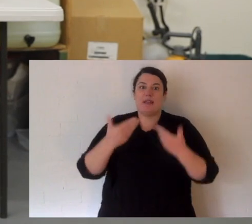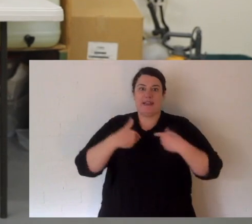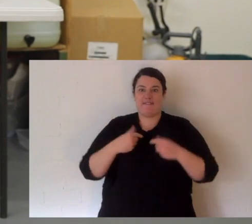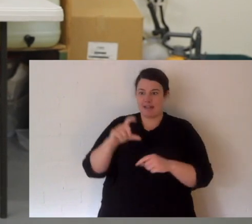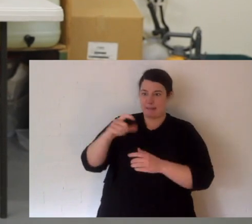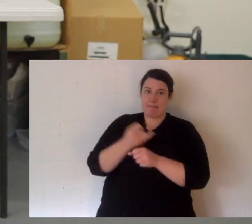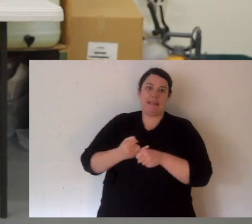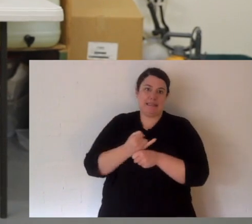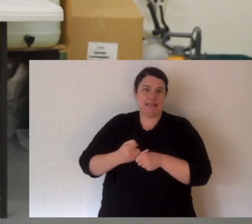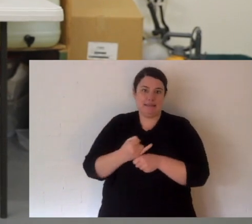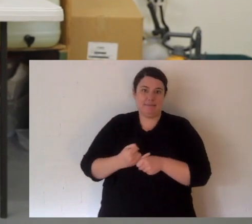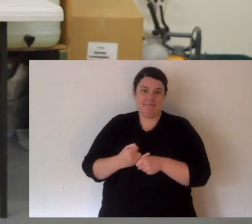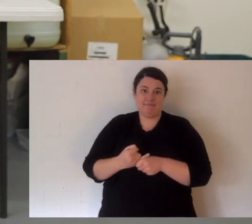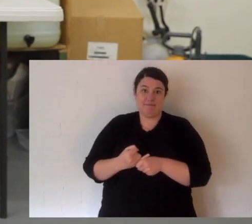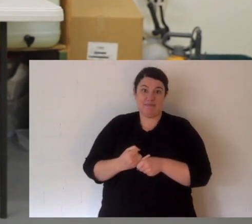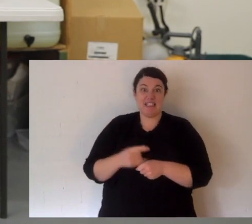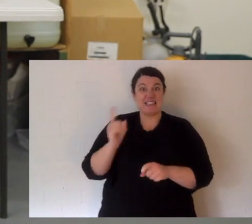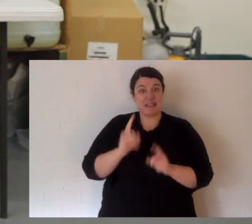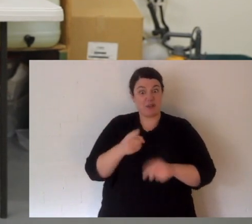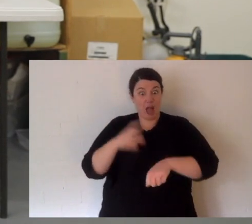hands. So I put some gloves on.